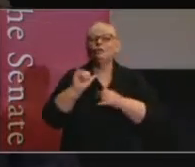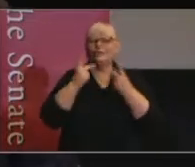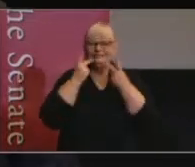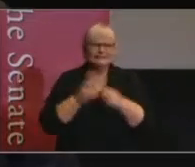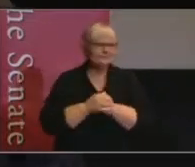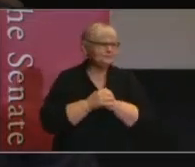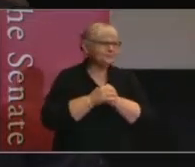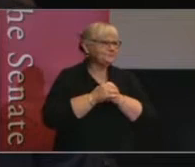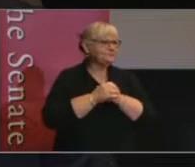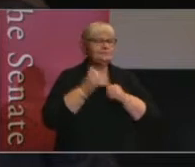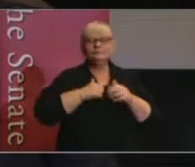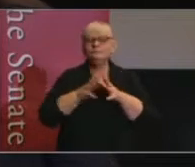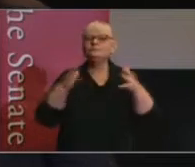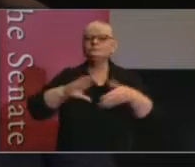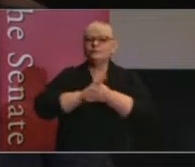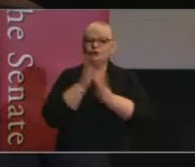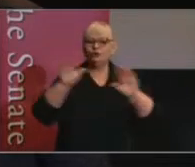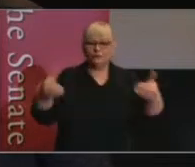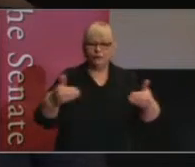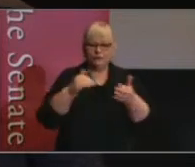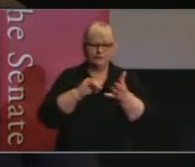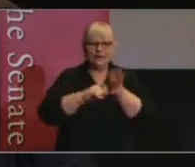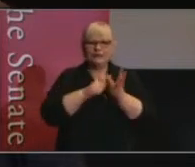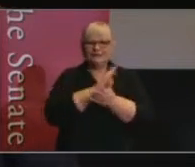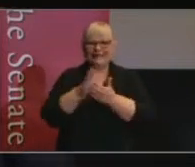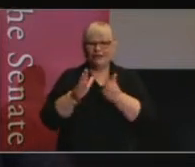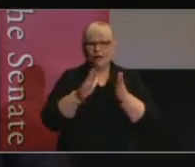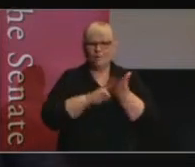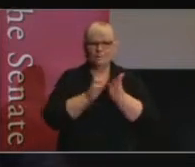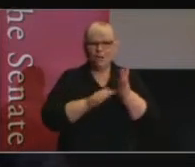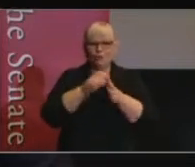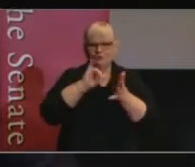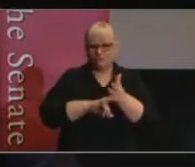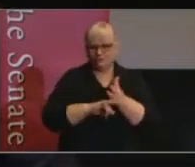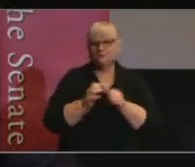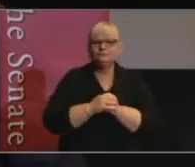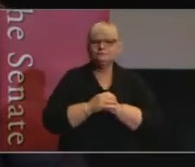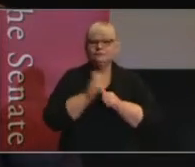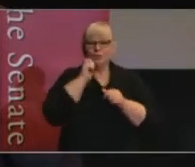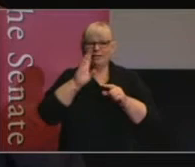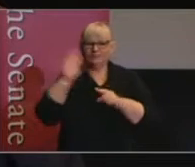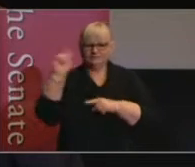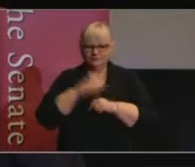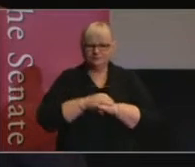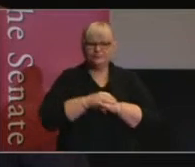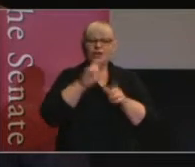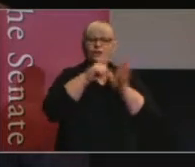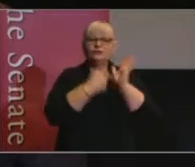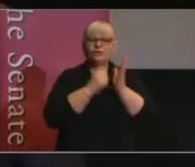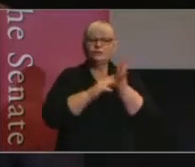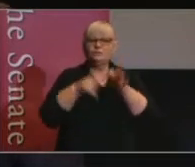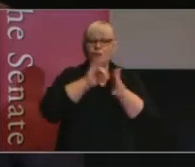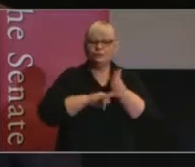It's my very great pleasure to introduce Dr Sarah Moulds to present today's lecture. Dr Moulds is Senior